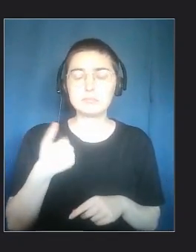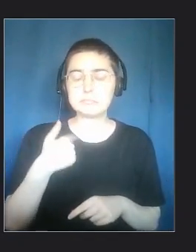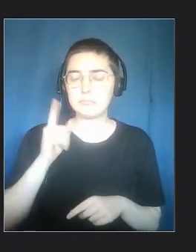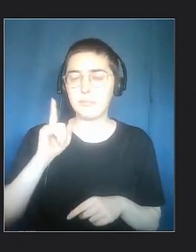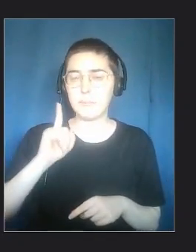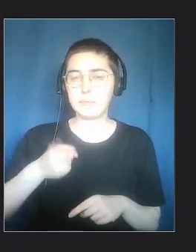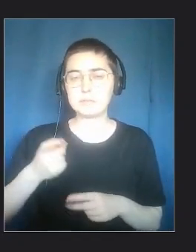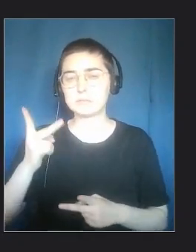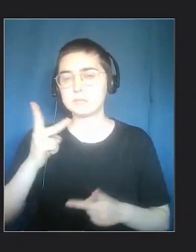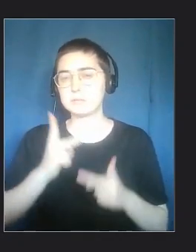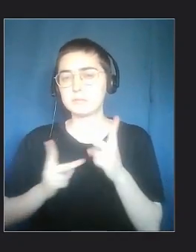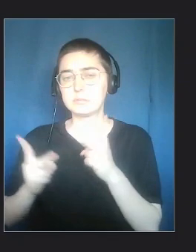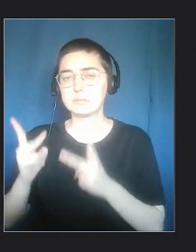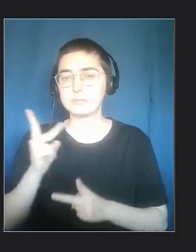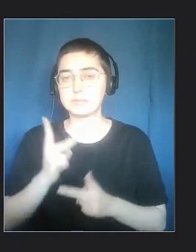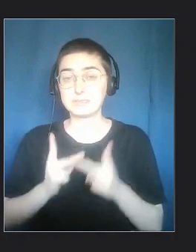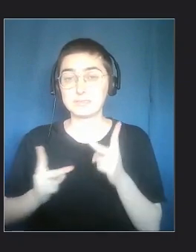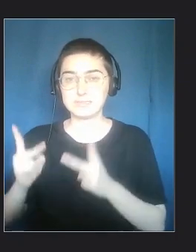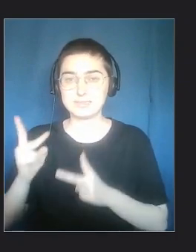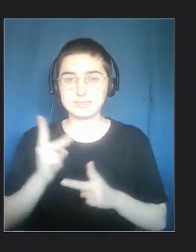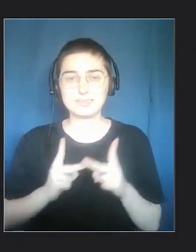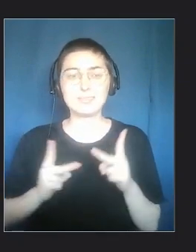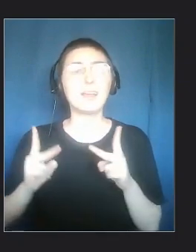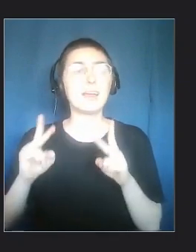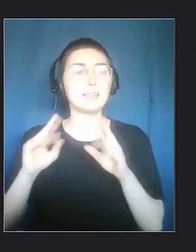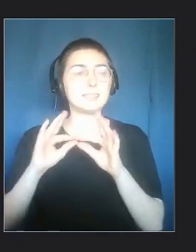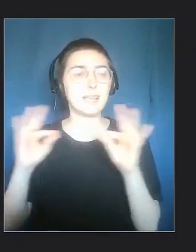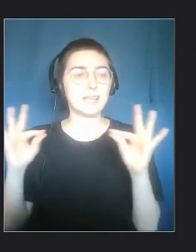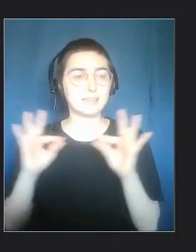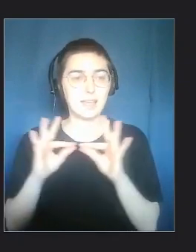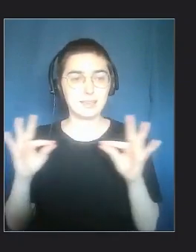something that I have to look up. One second.